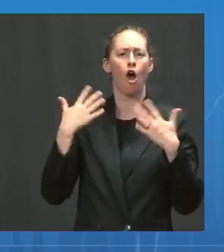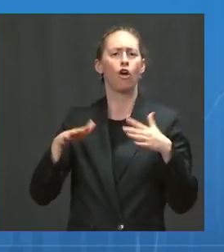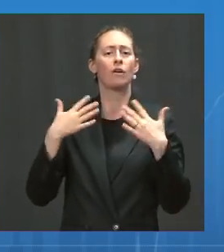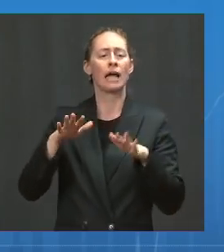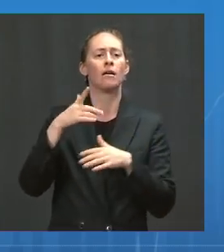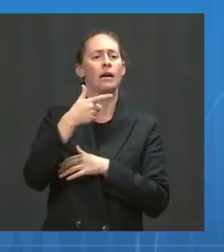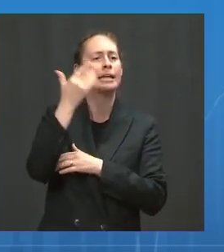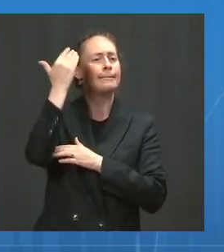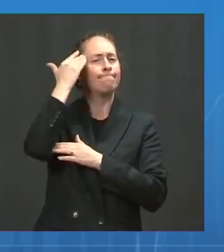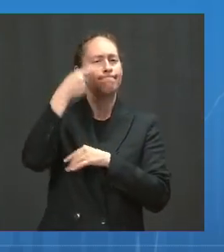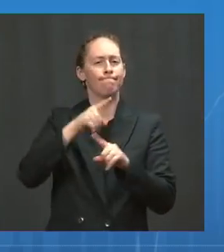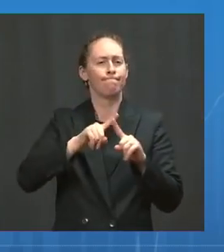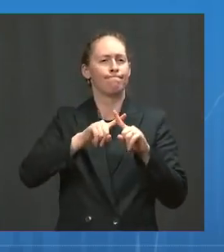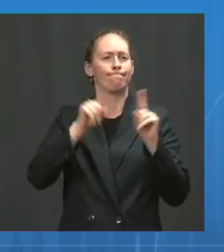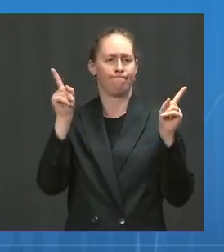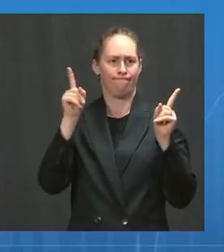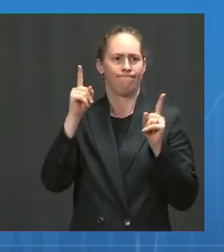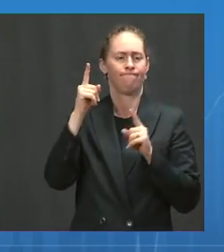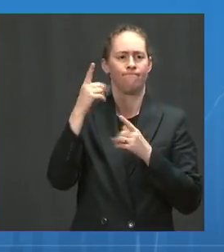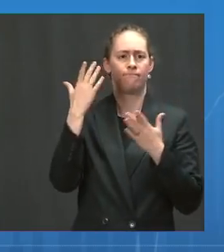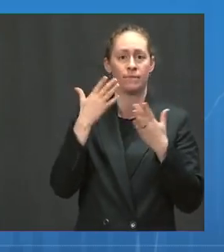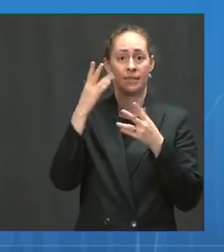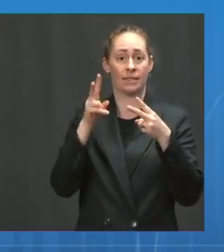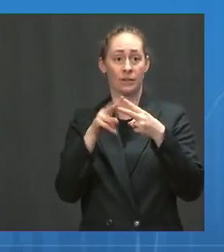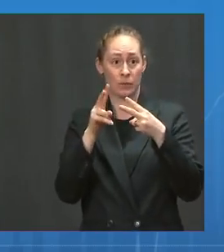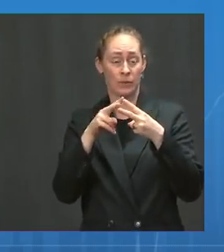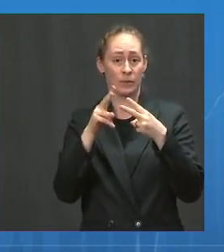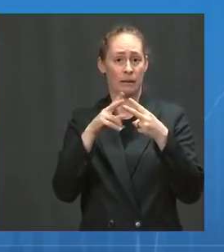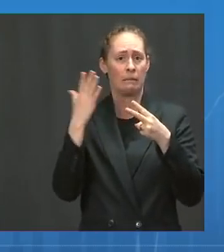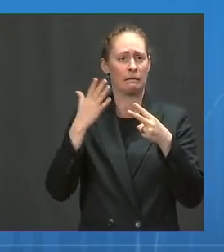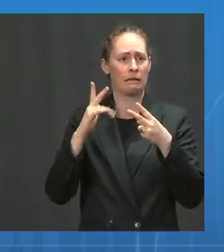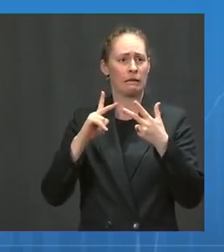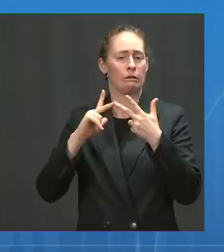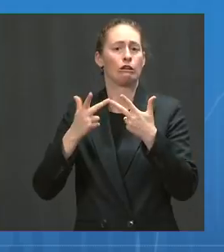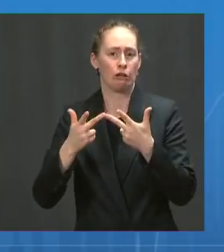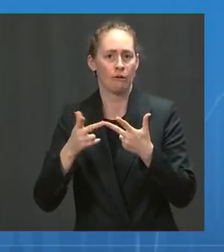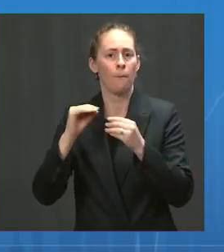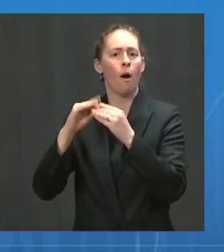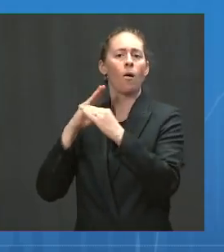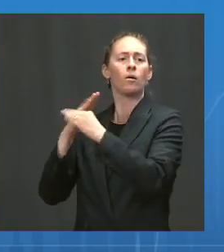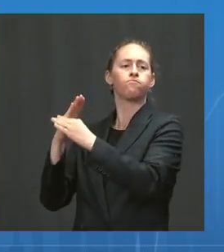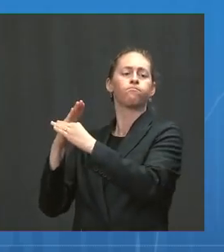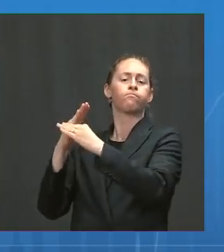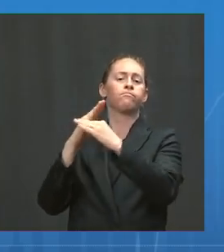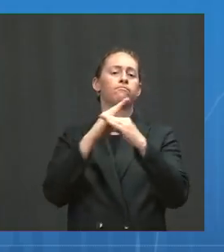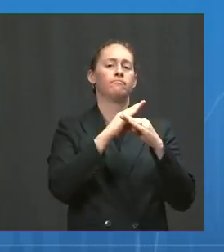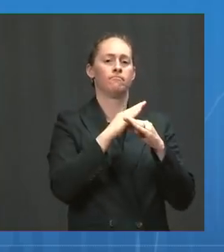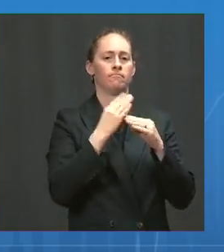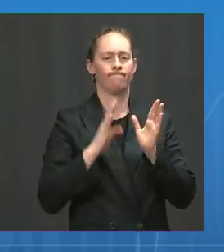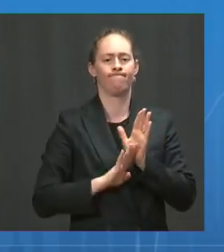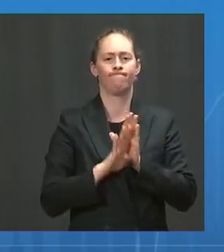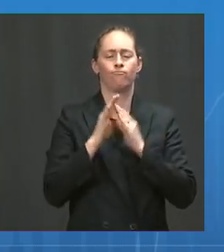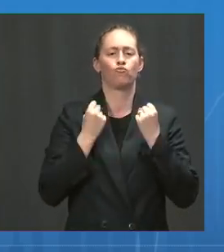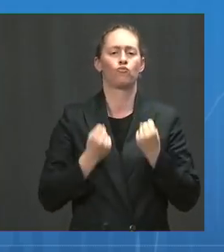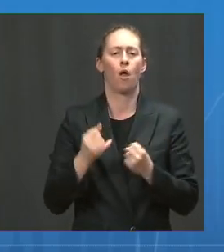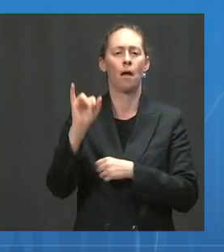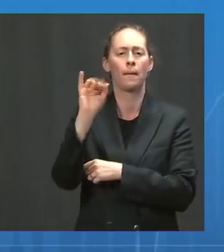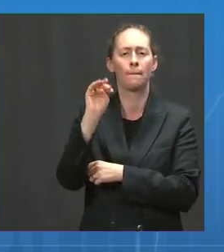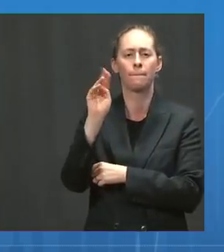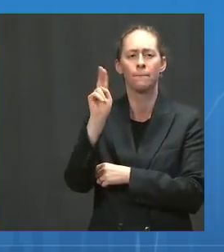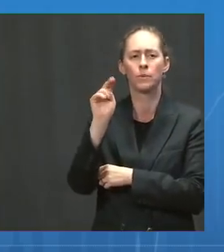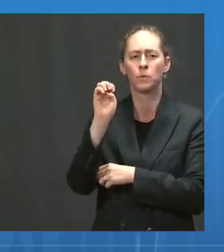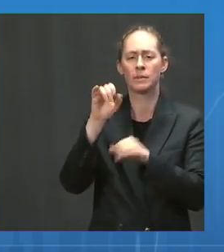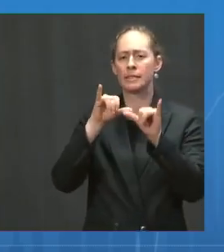initial two doses. So we would be looking at a third prime dose, in that situation. And that's a situation that the Advisory Committee on